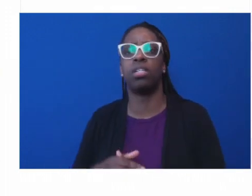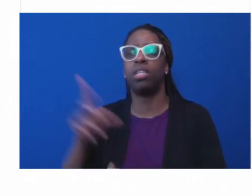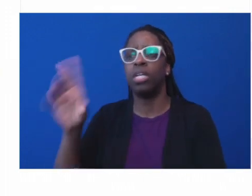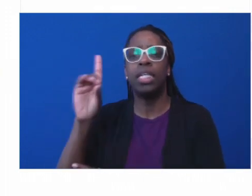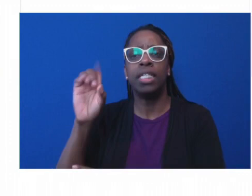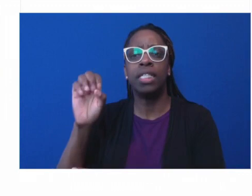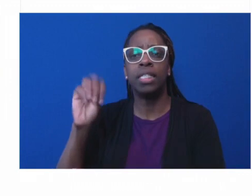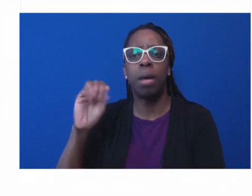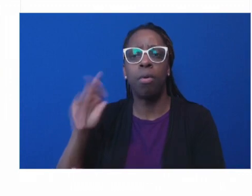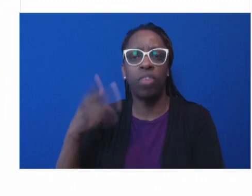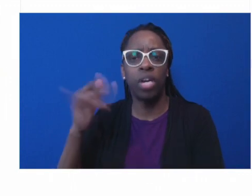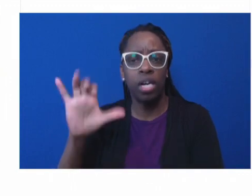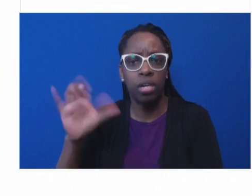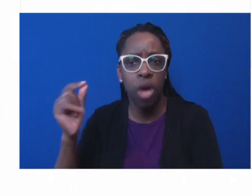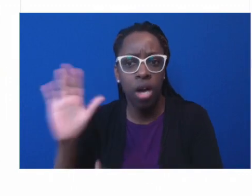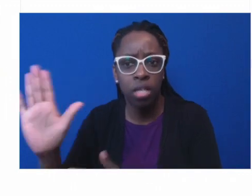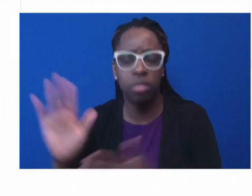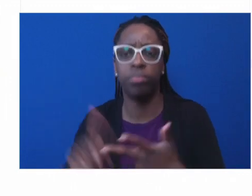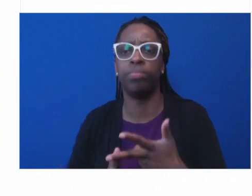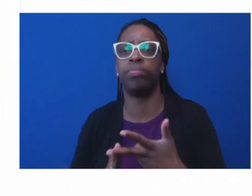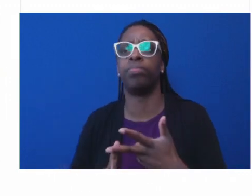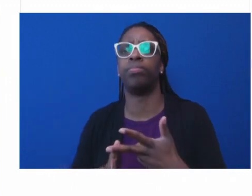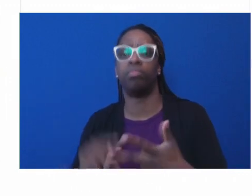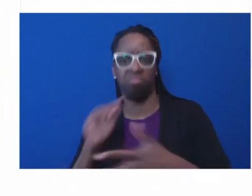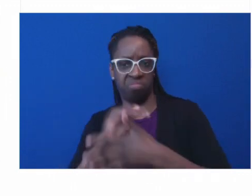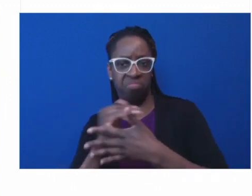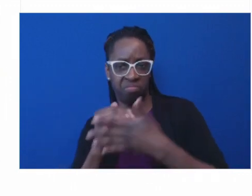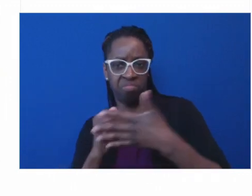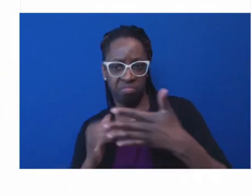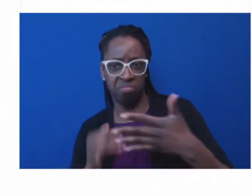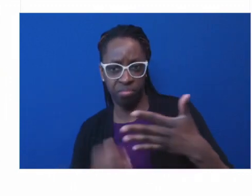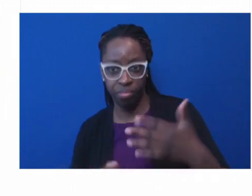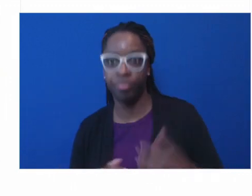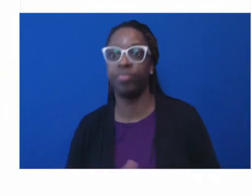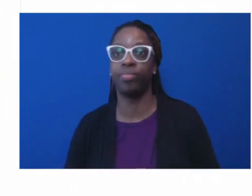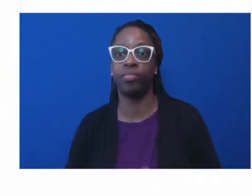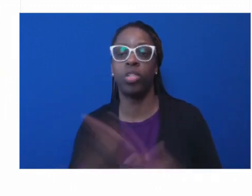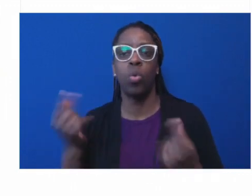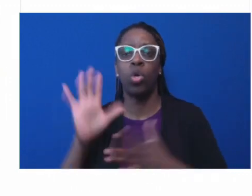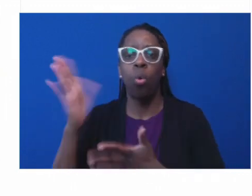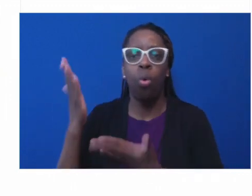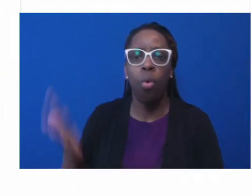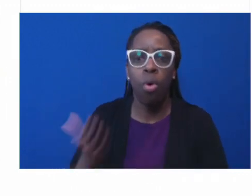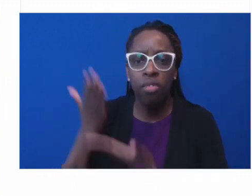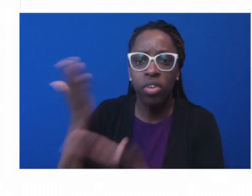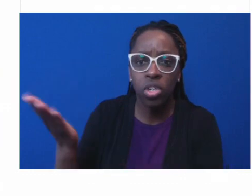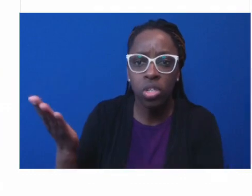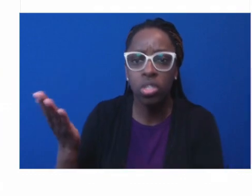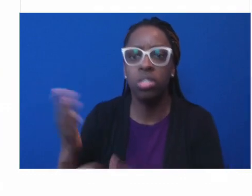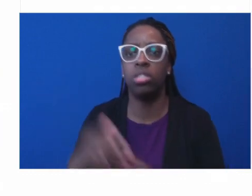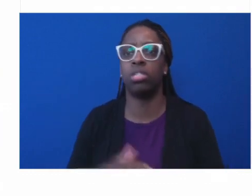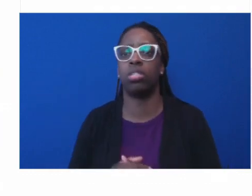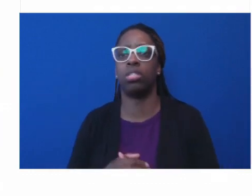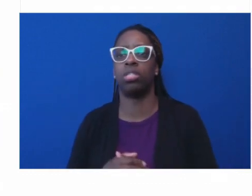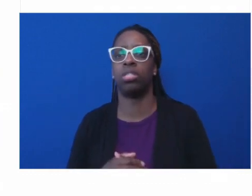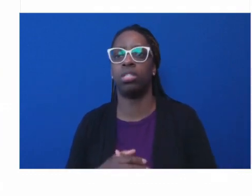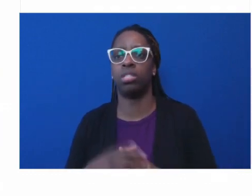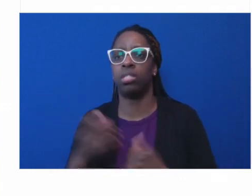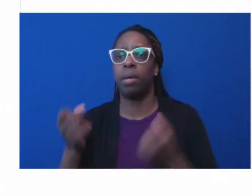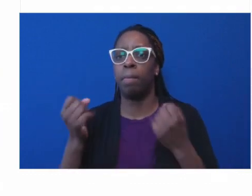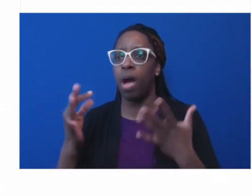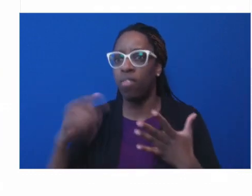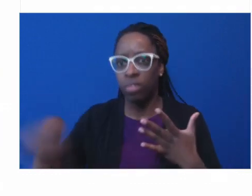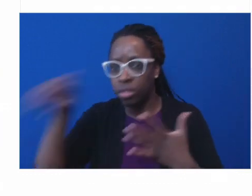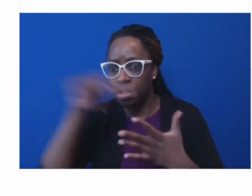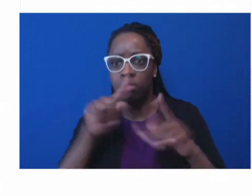offered, missing, or need scaling up, the amount of equity investment needed to address those concerns, and the partners within